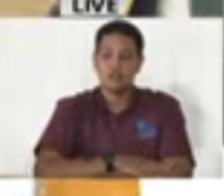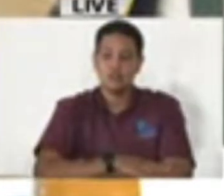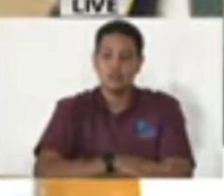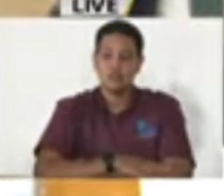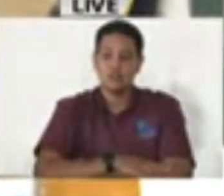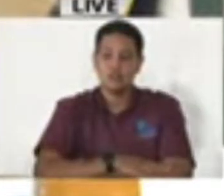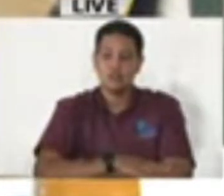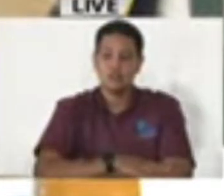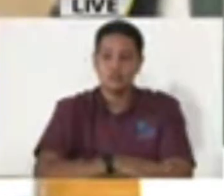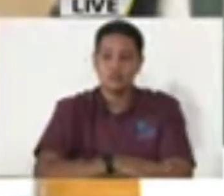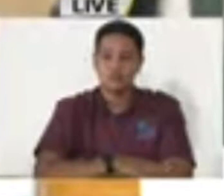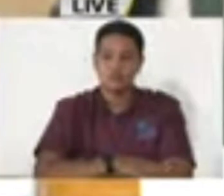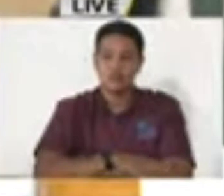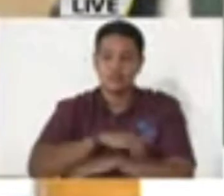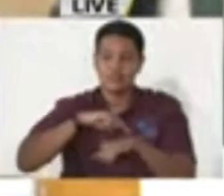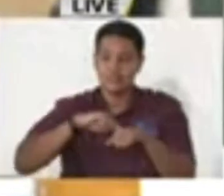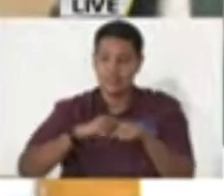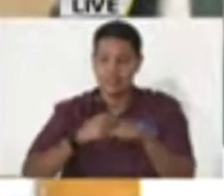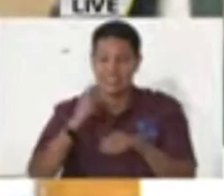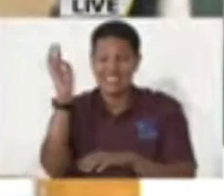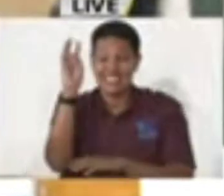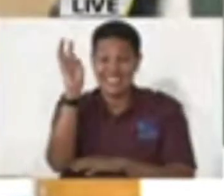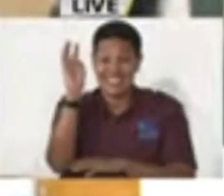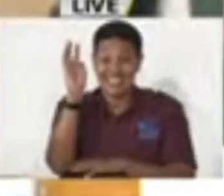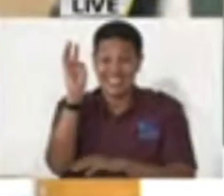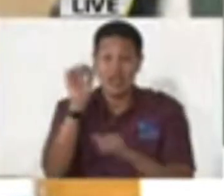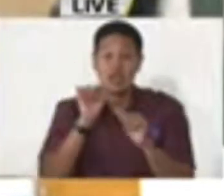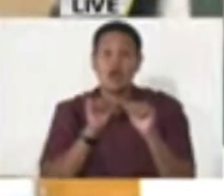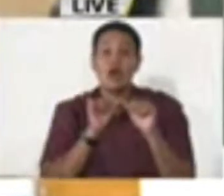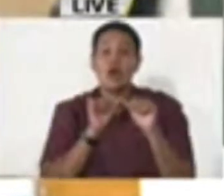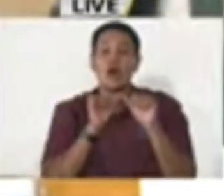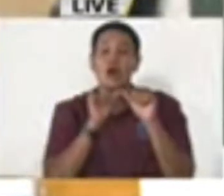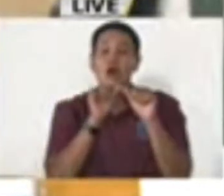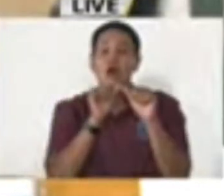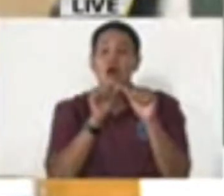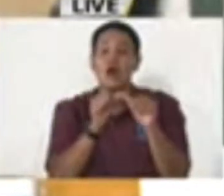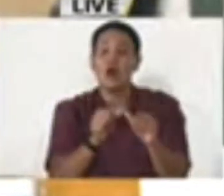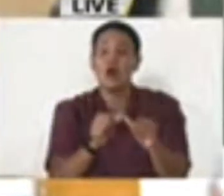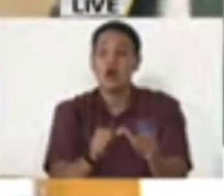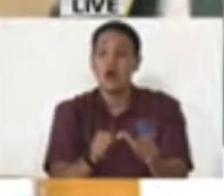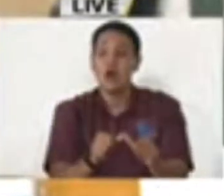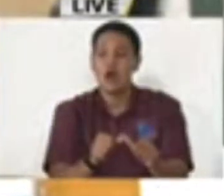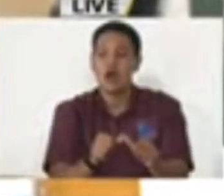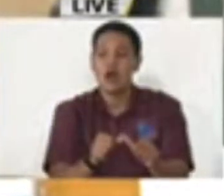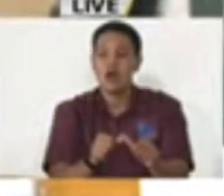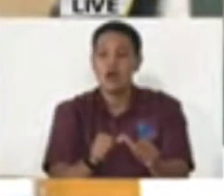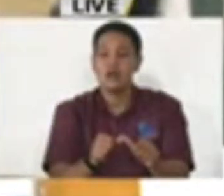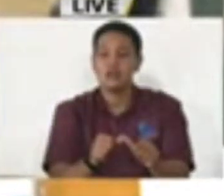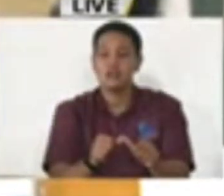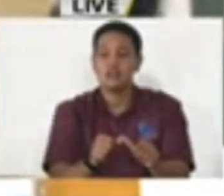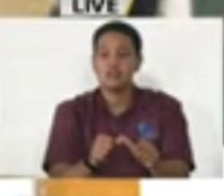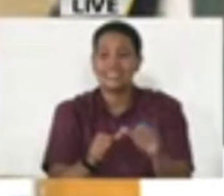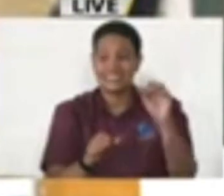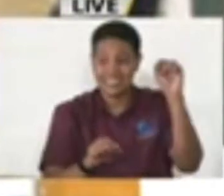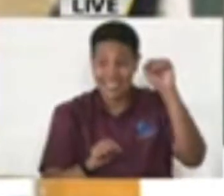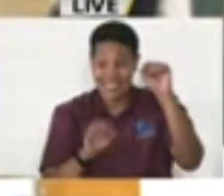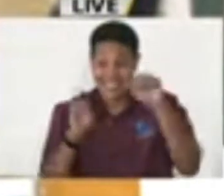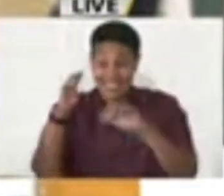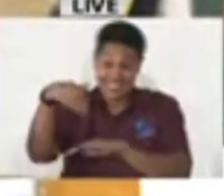It starts at 6 p.m. and continues for the rest of the day, Saturday,